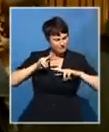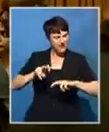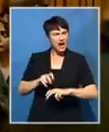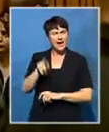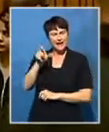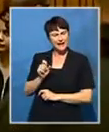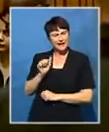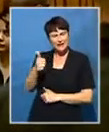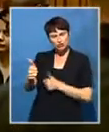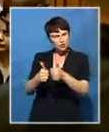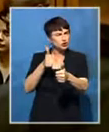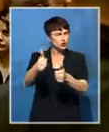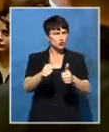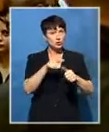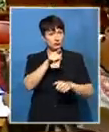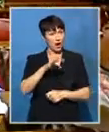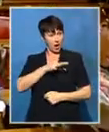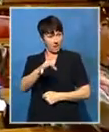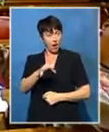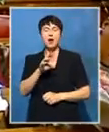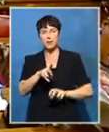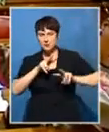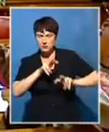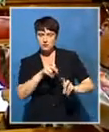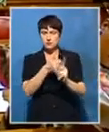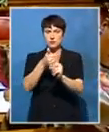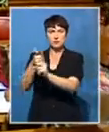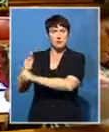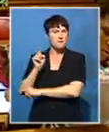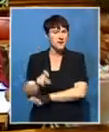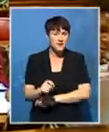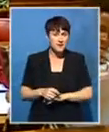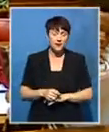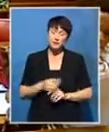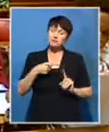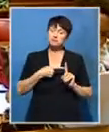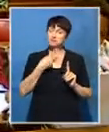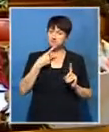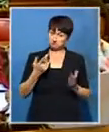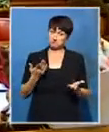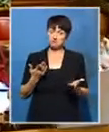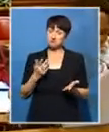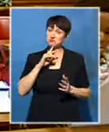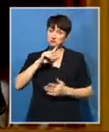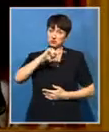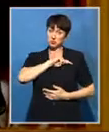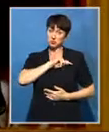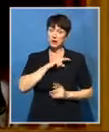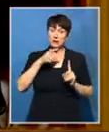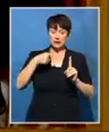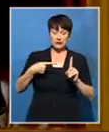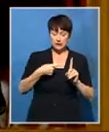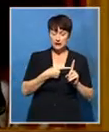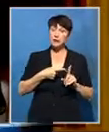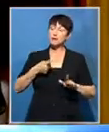a decision based on the facts of each applicant, but an acknowledgement that his ruling may have a ripple effect. I